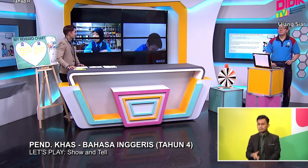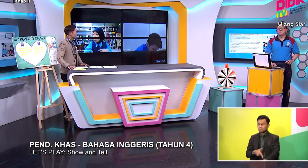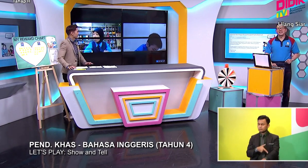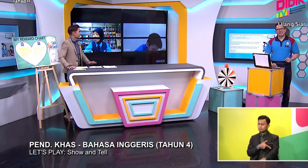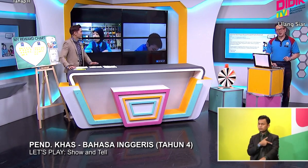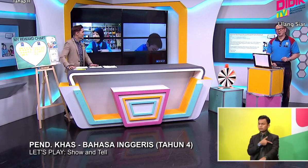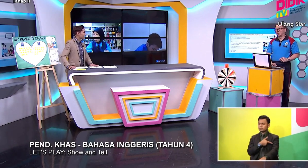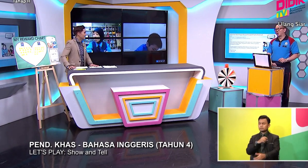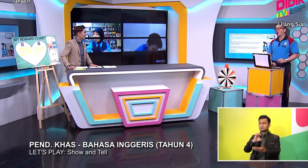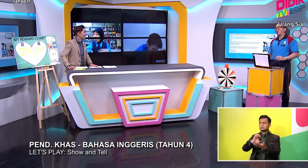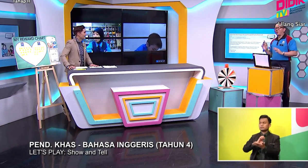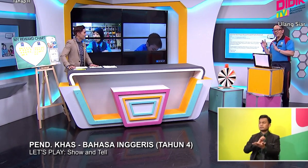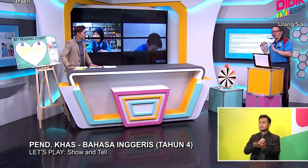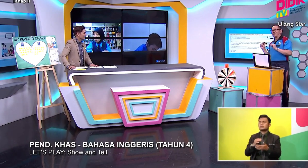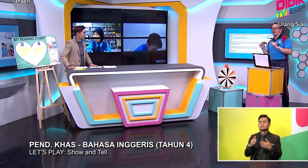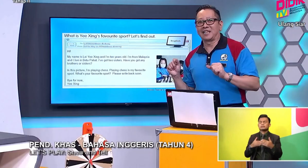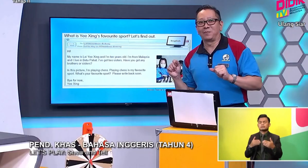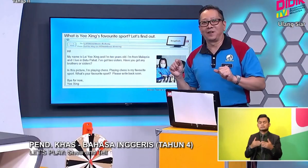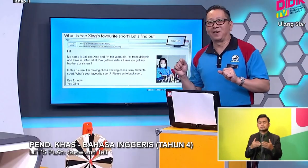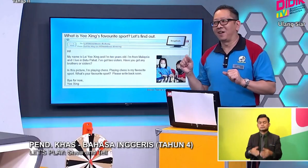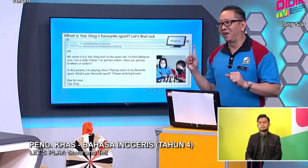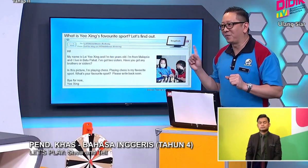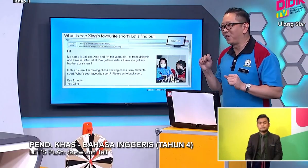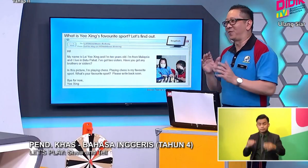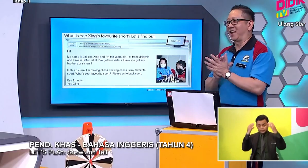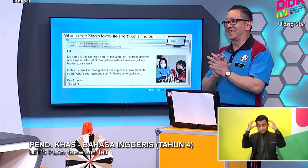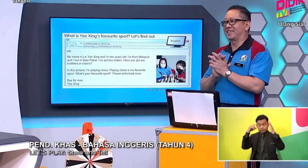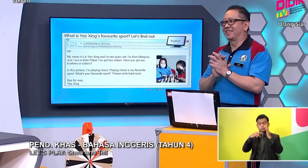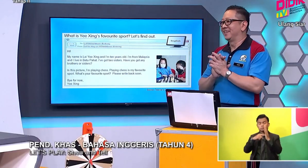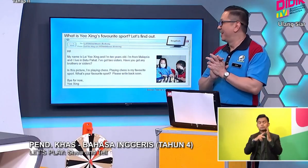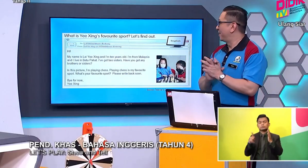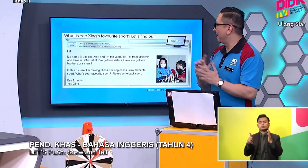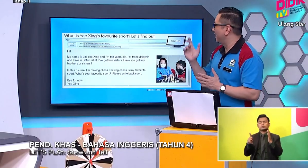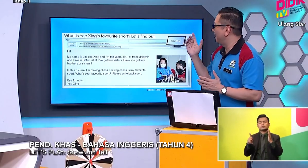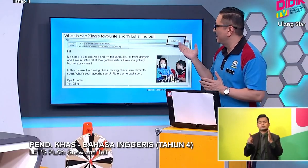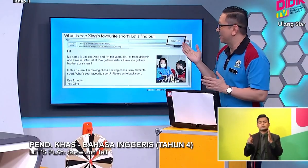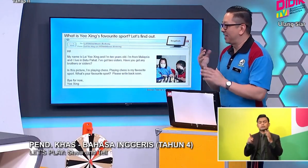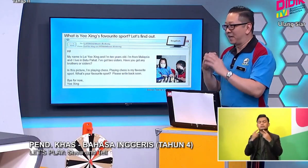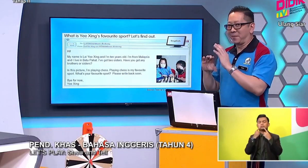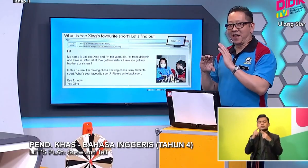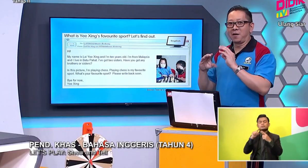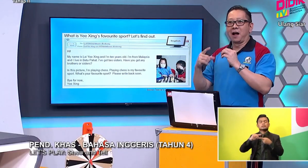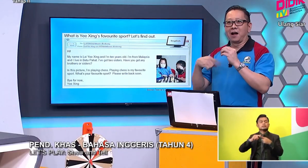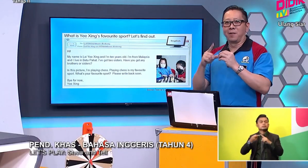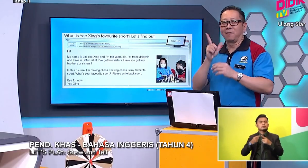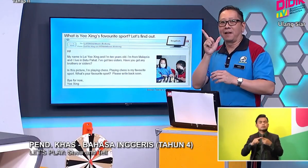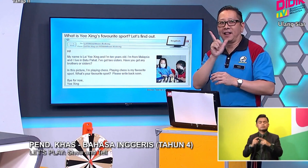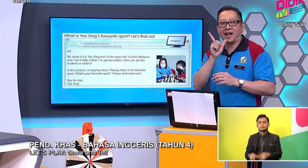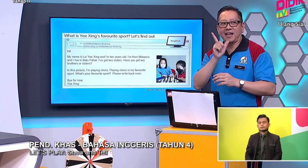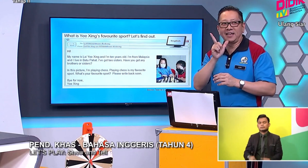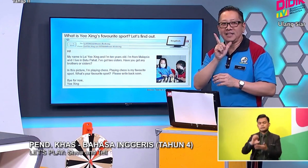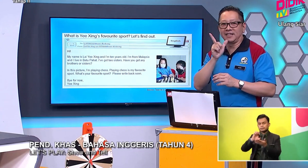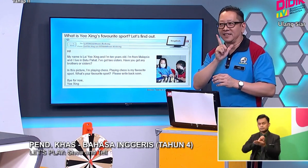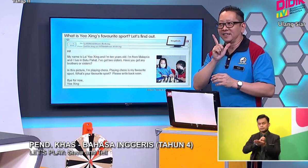Okay. Let me show you. One of the example of your friends. Okay. This is an email about